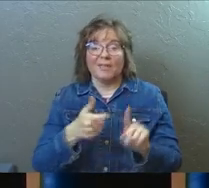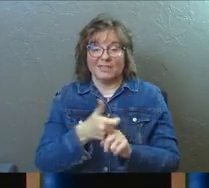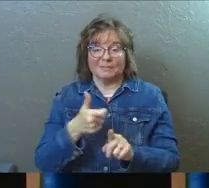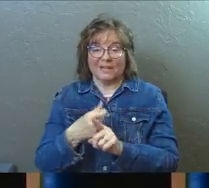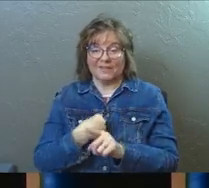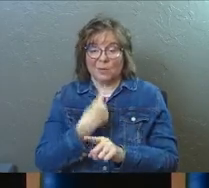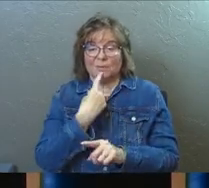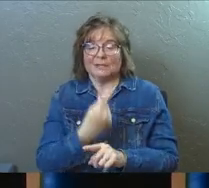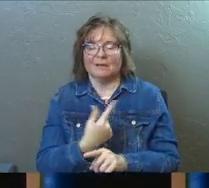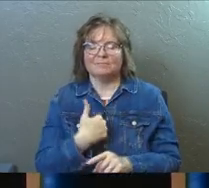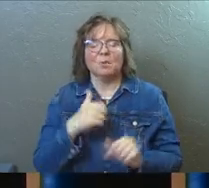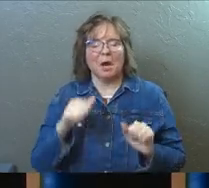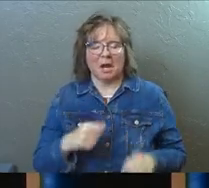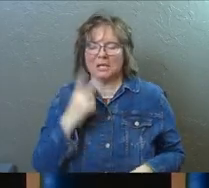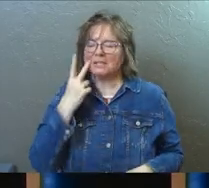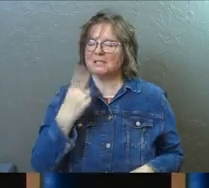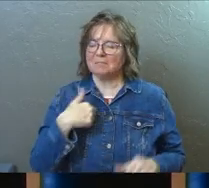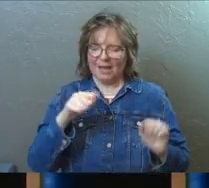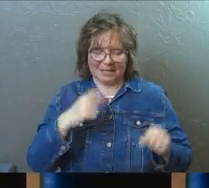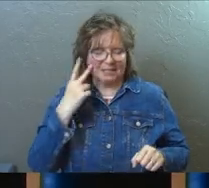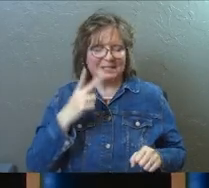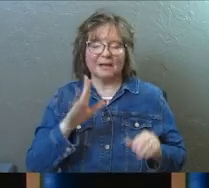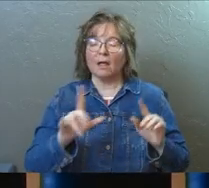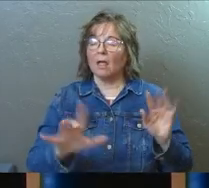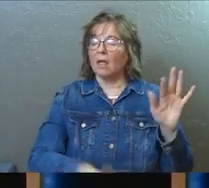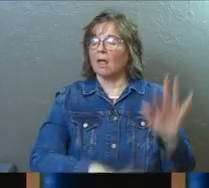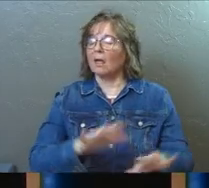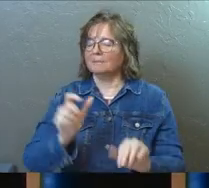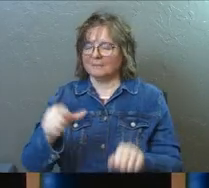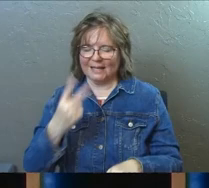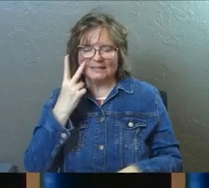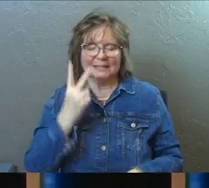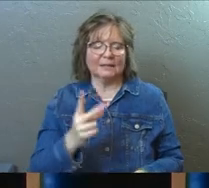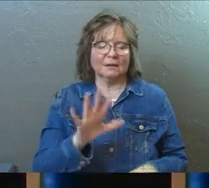out loud in the vision, we can see, we can see, we can see.